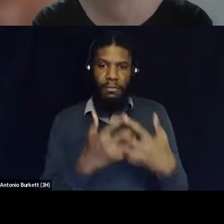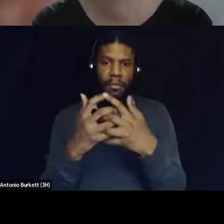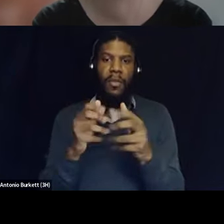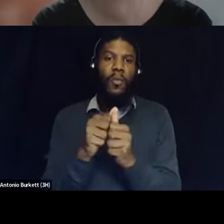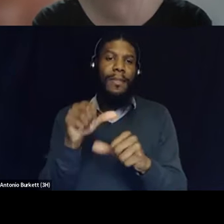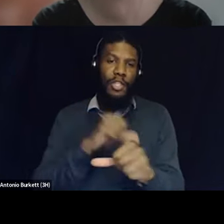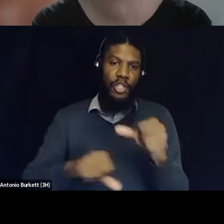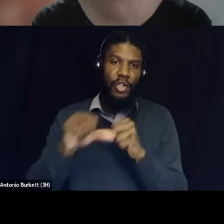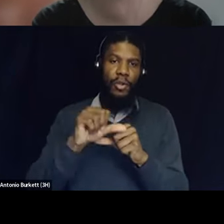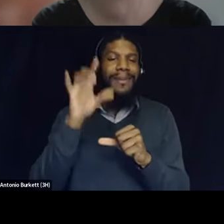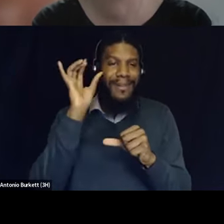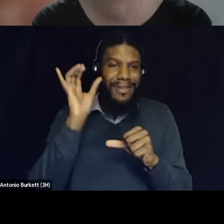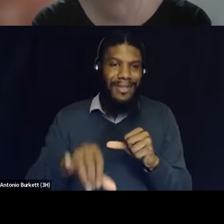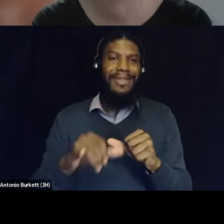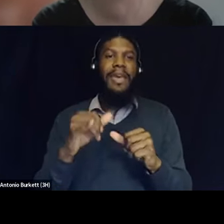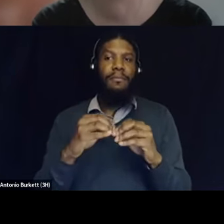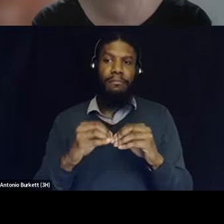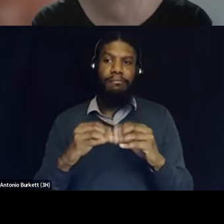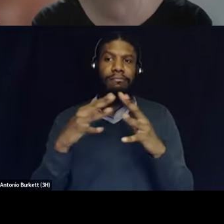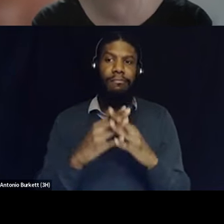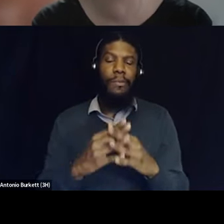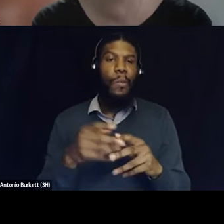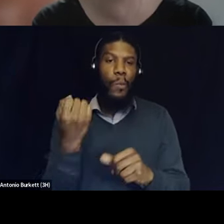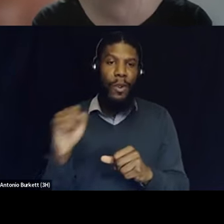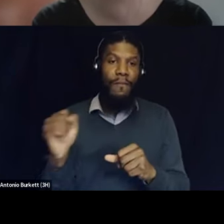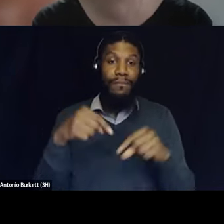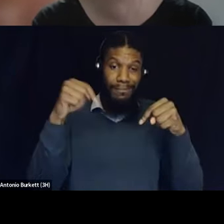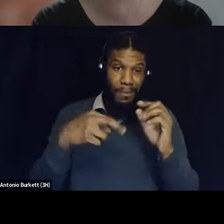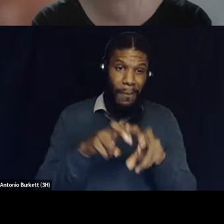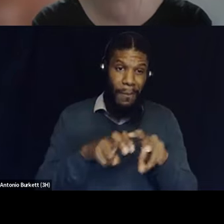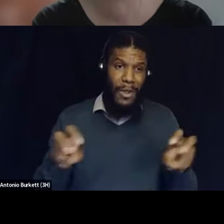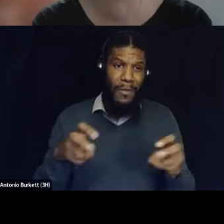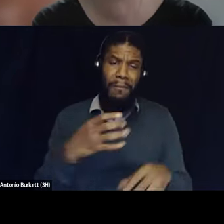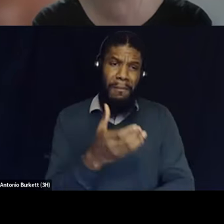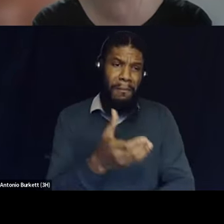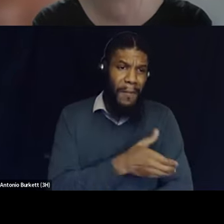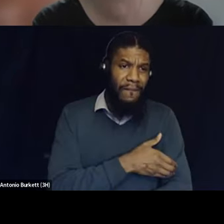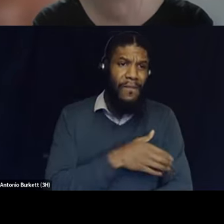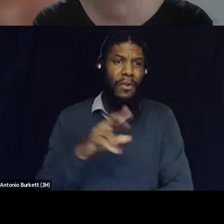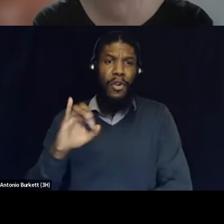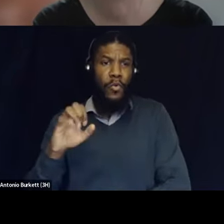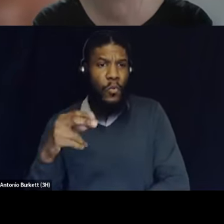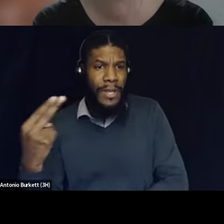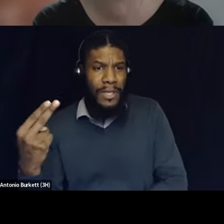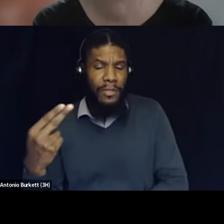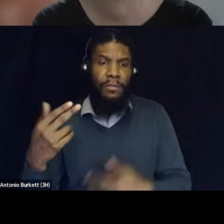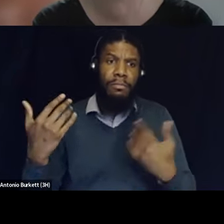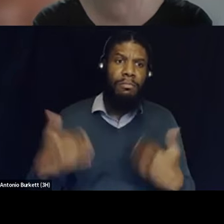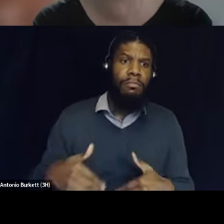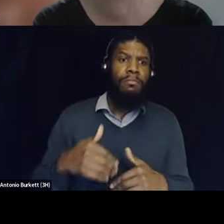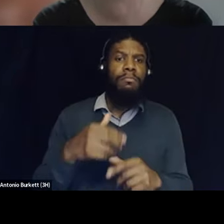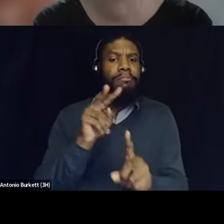building movement's about right and that's why i like this panel is so powerful and so rich because everyone might be looking at it from a different